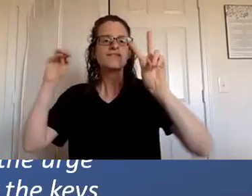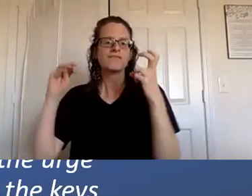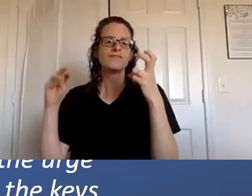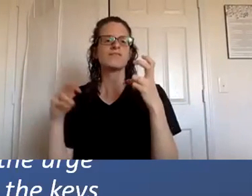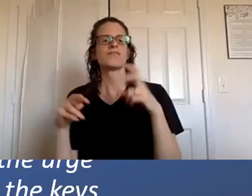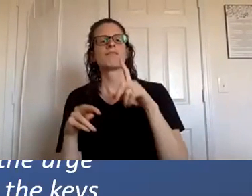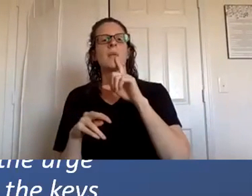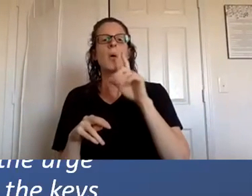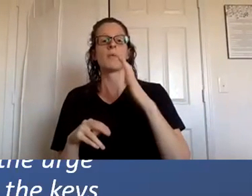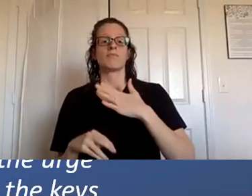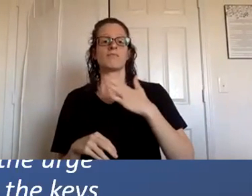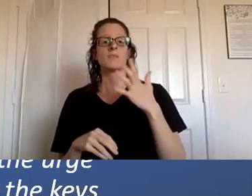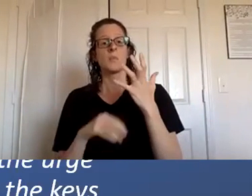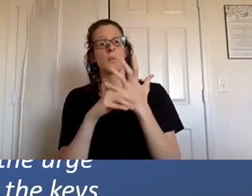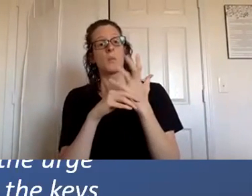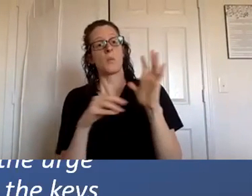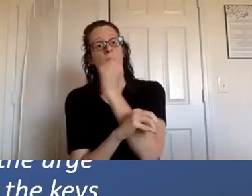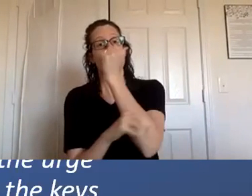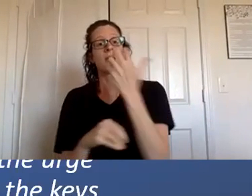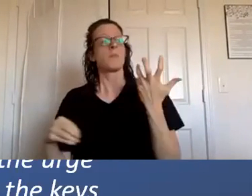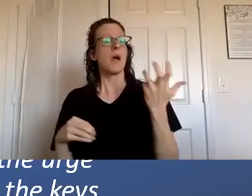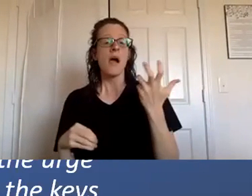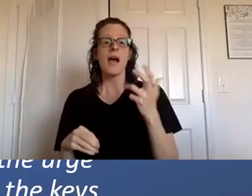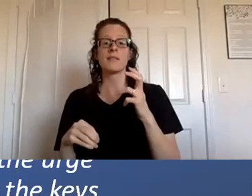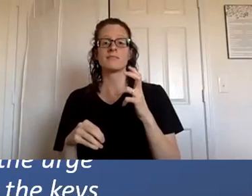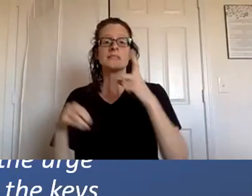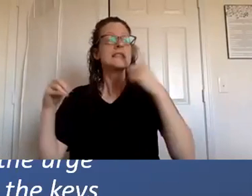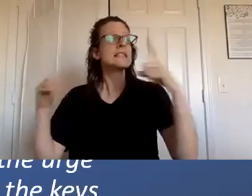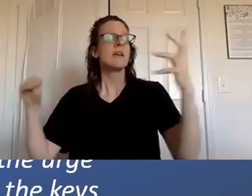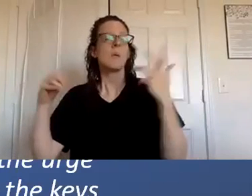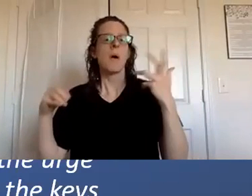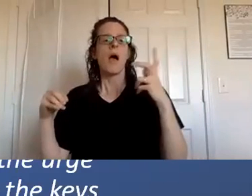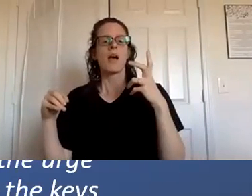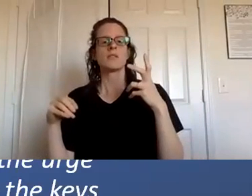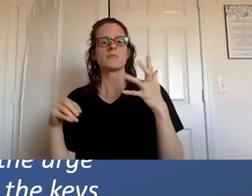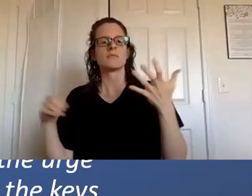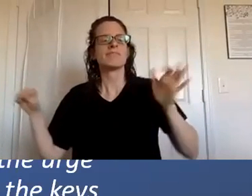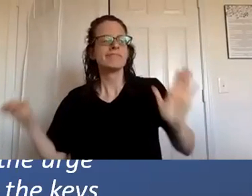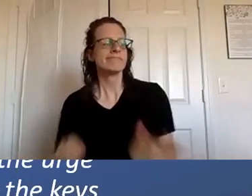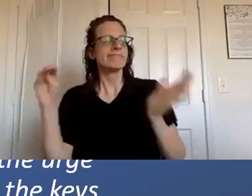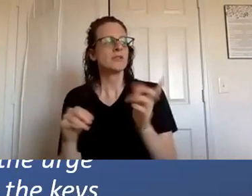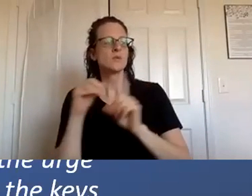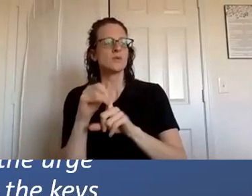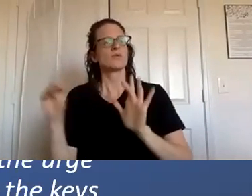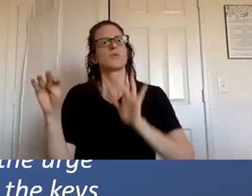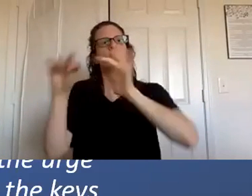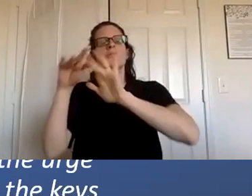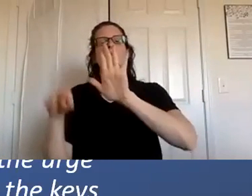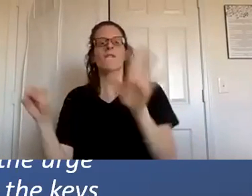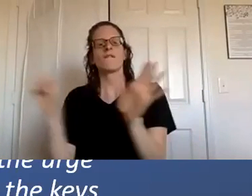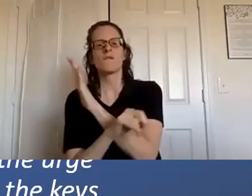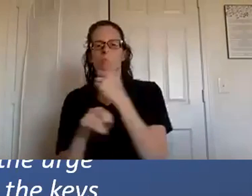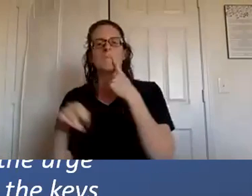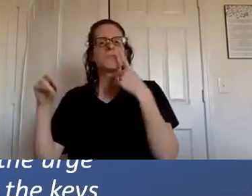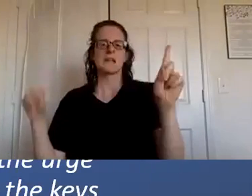win the desire to succeed the urge to reach your full potential these are the keys that will